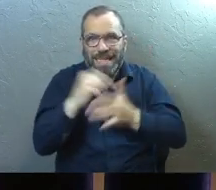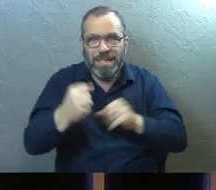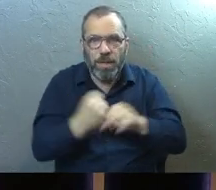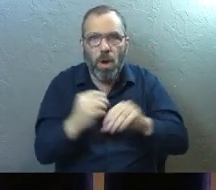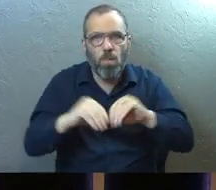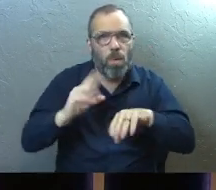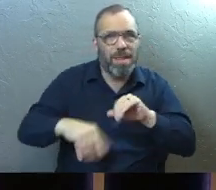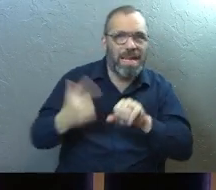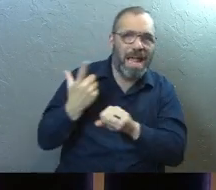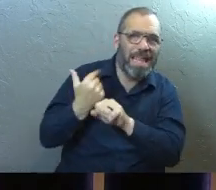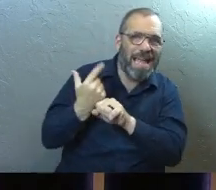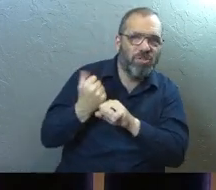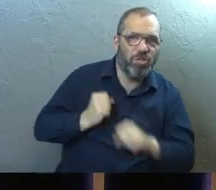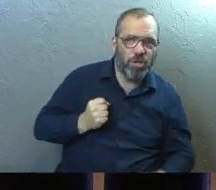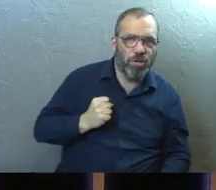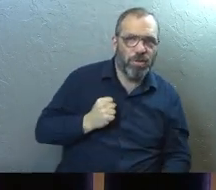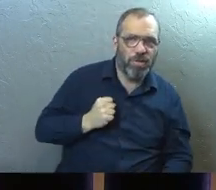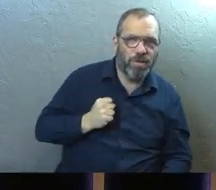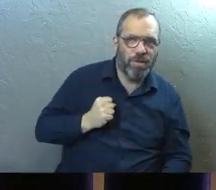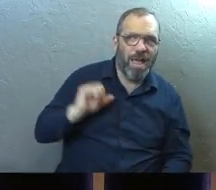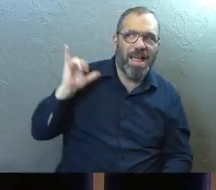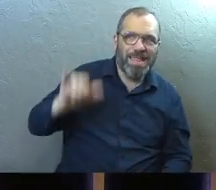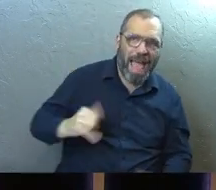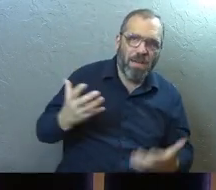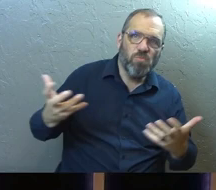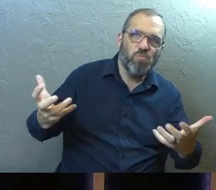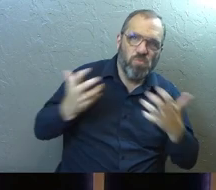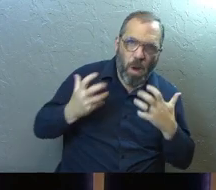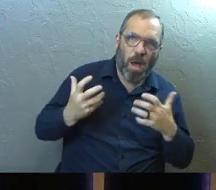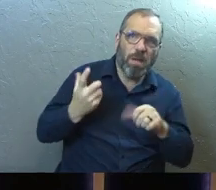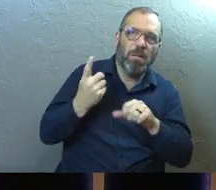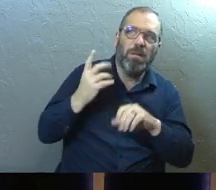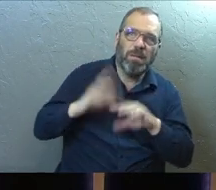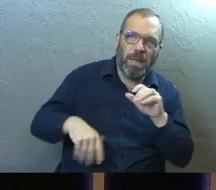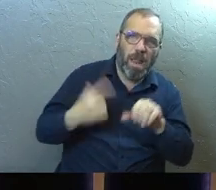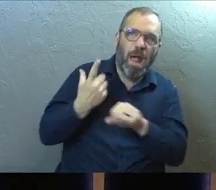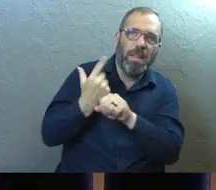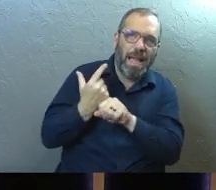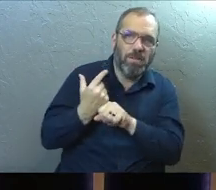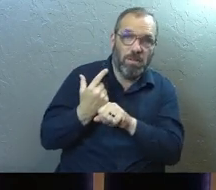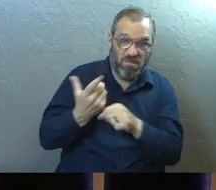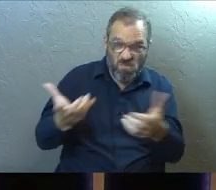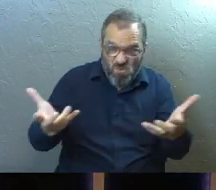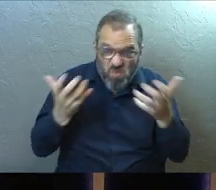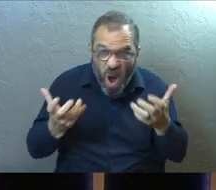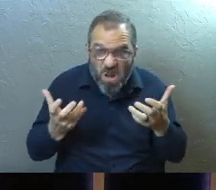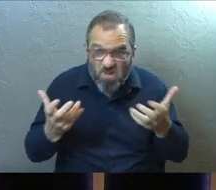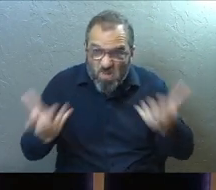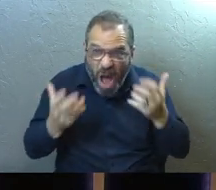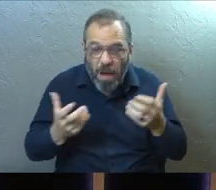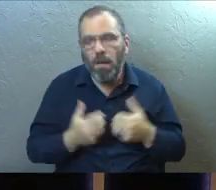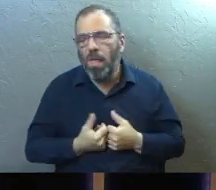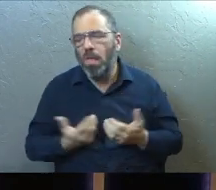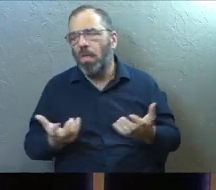year. And we want that, desperately want that. Do you desperately want that?